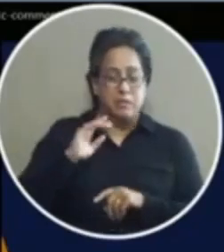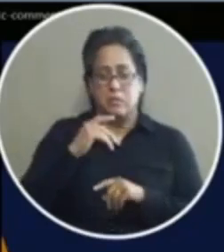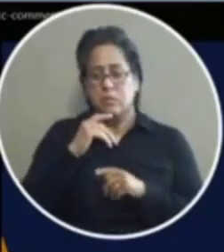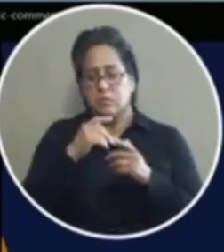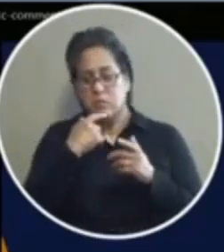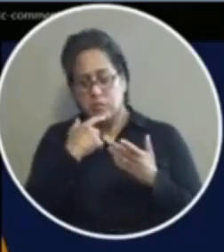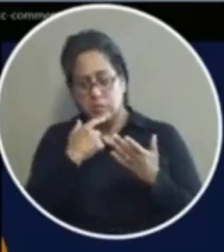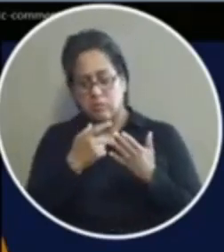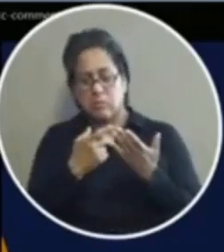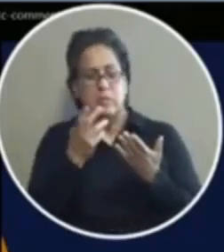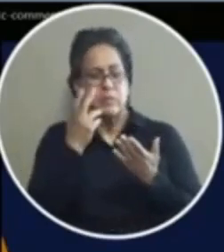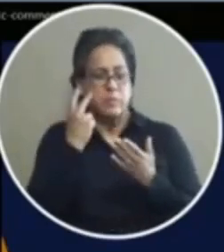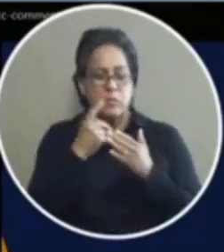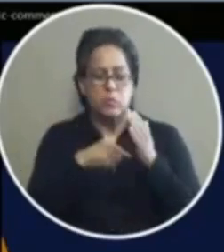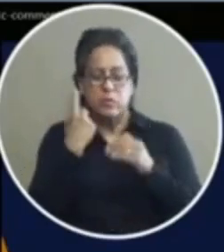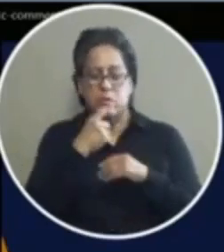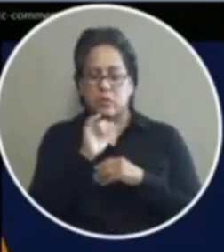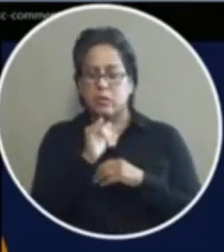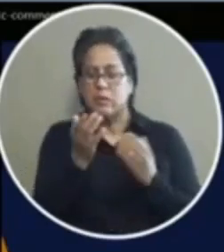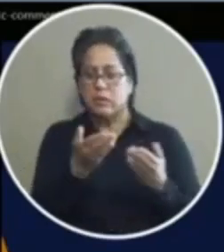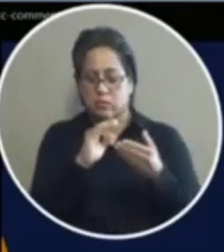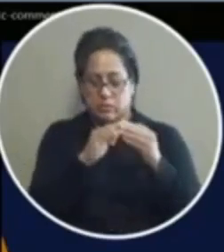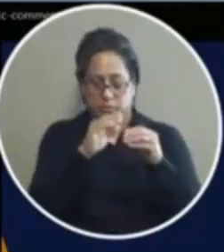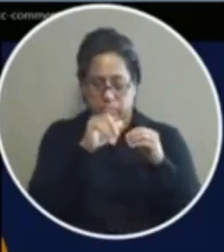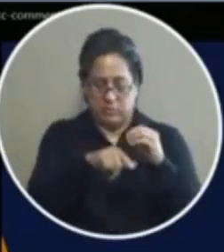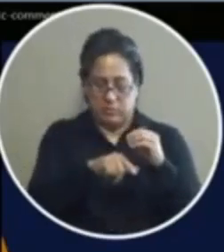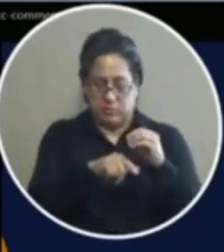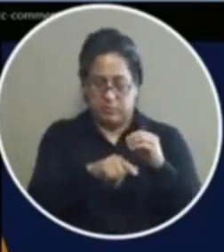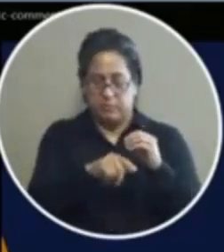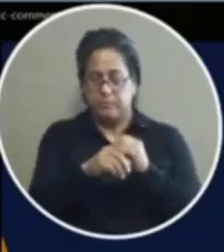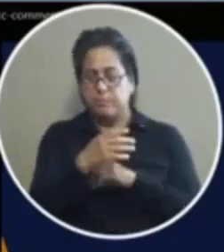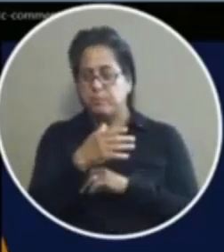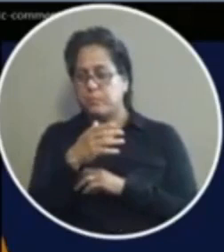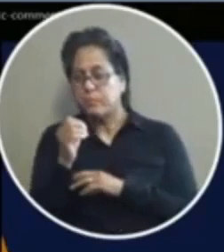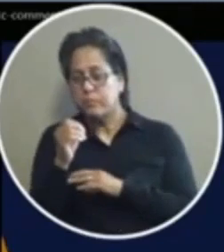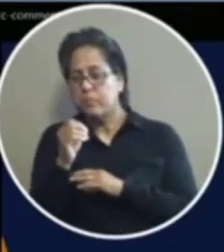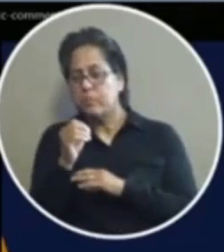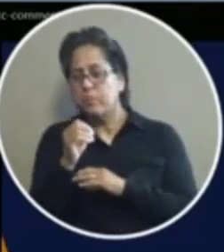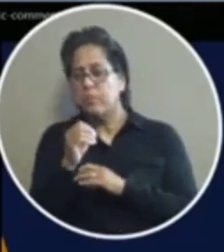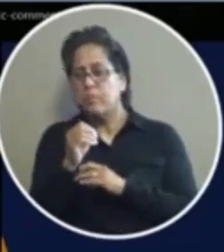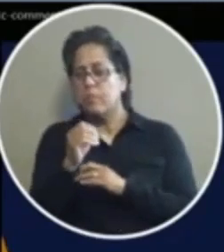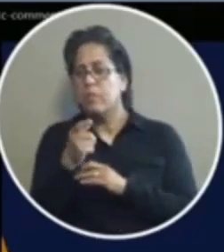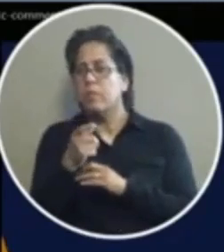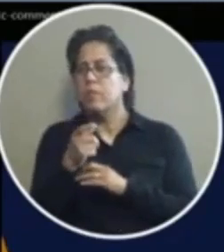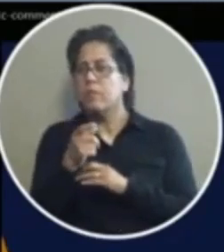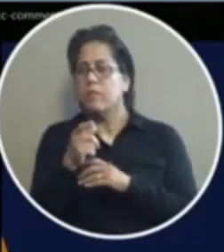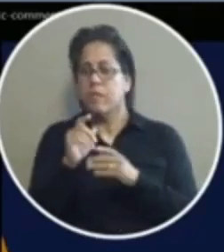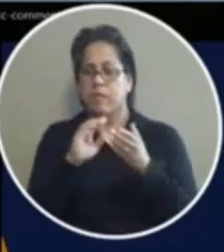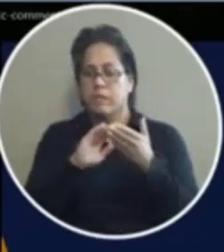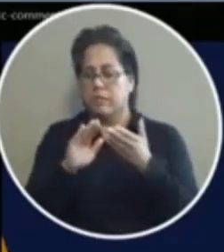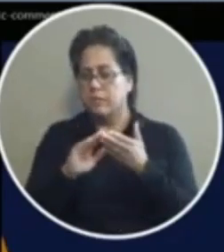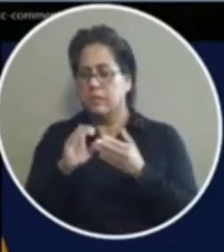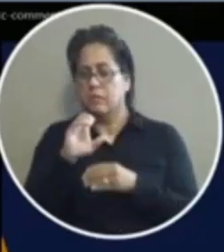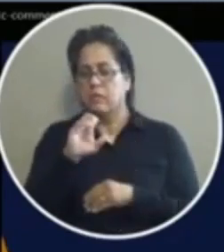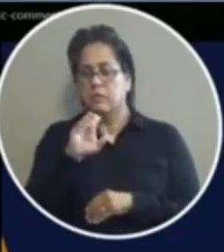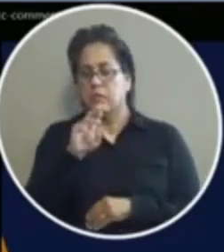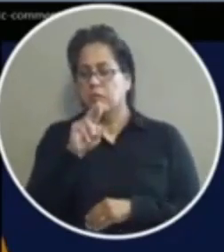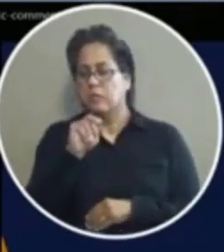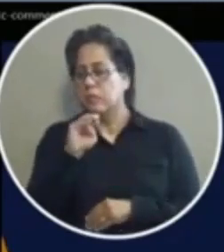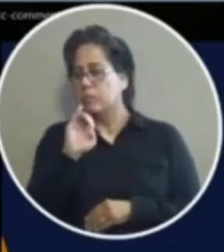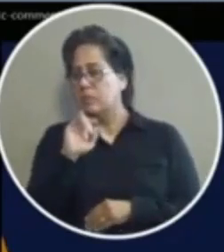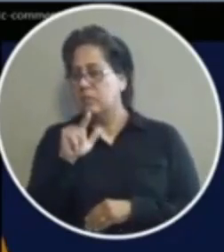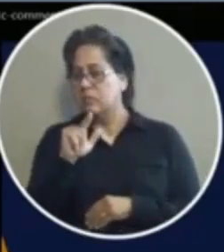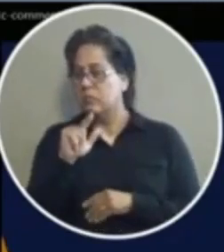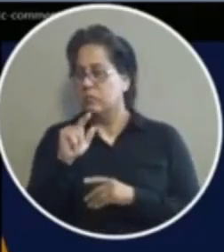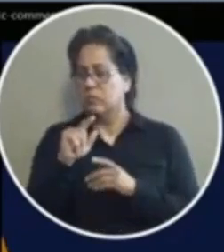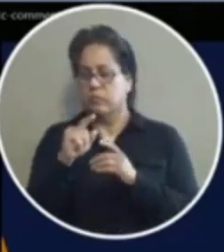looks like in the city of el paso uh i've you know i've certainly seen uh excuses in and around the criminal justice reform movement for